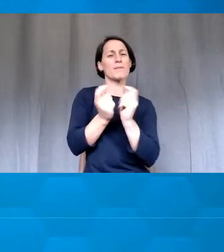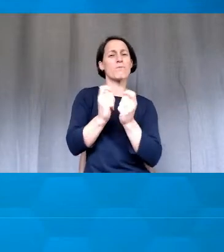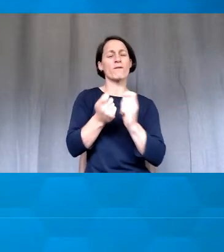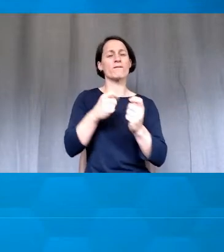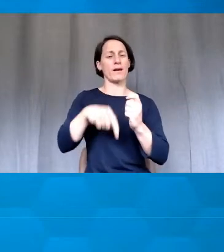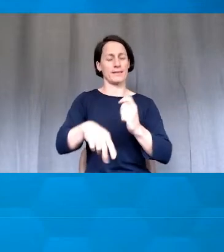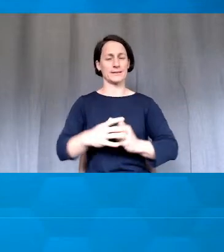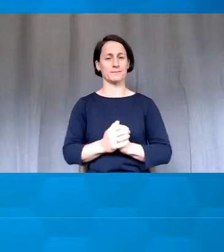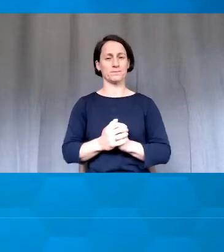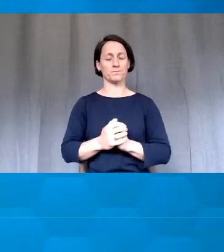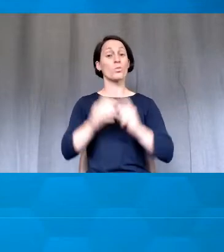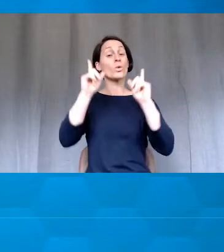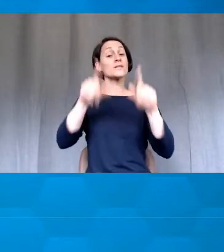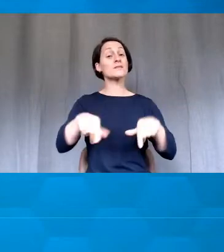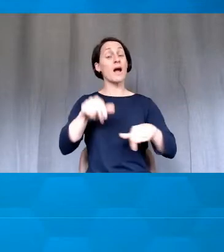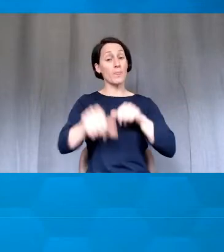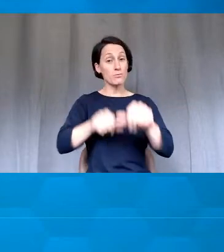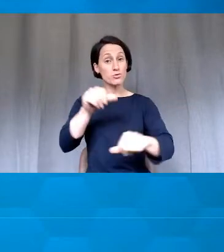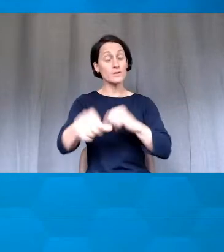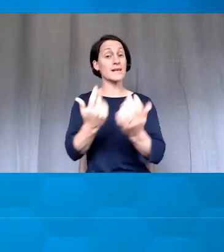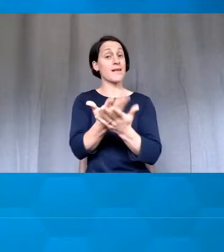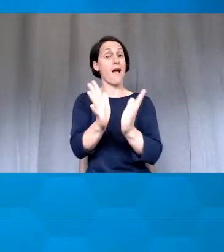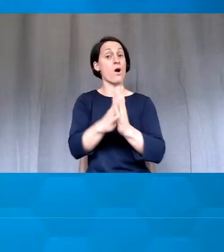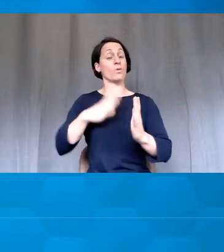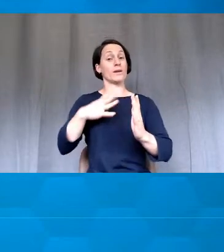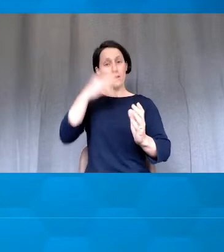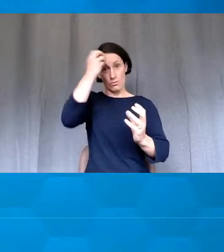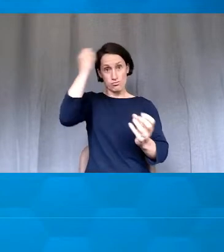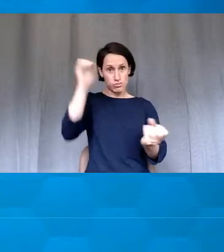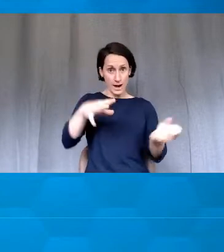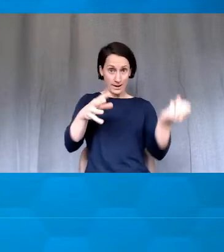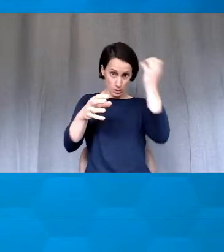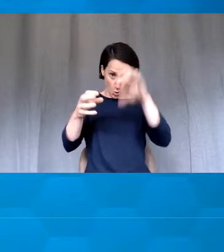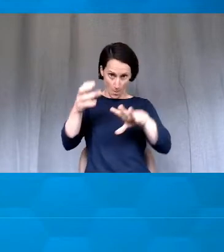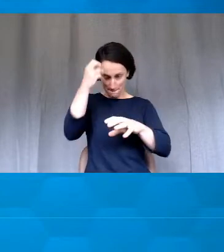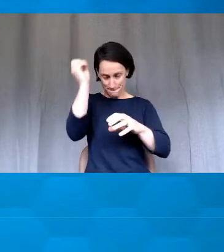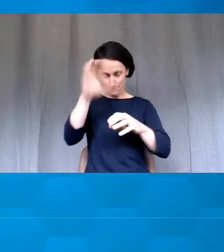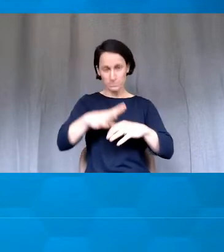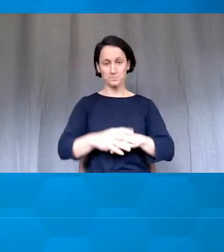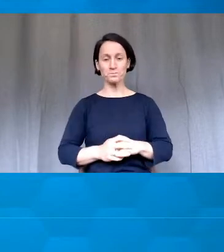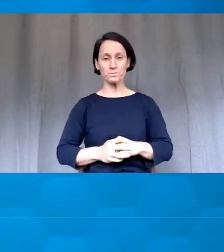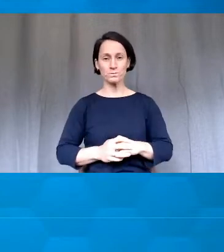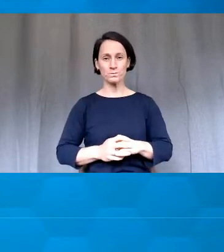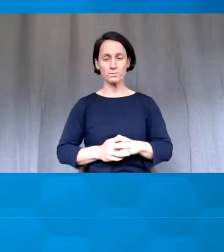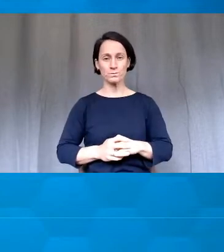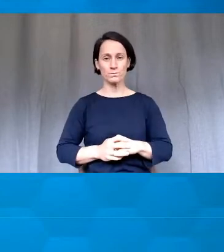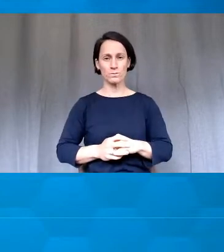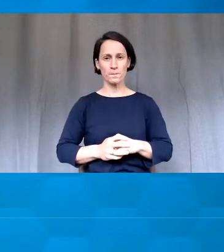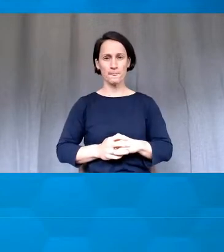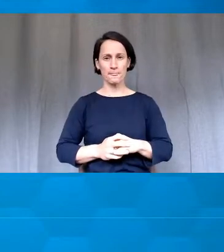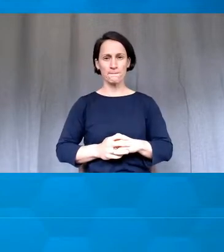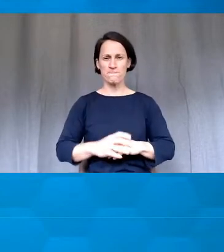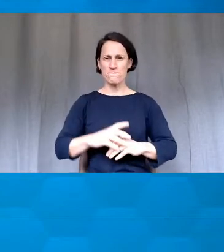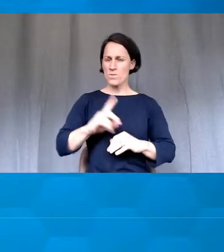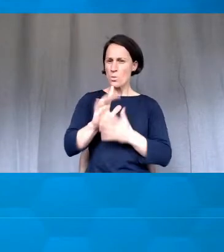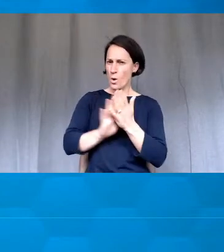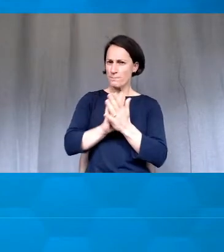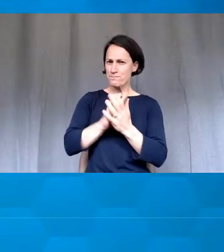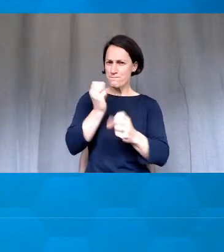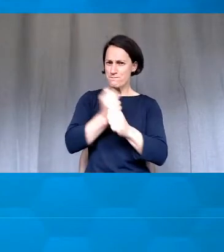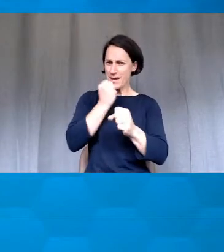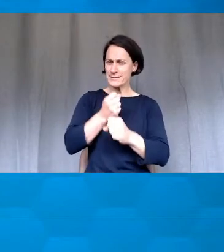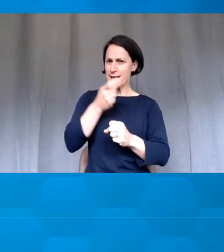brainstorm. What is some written appreciative feedback? What makes some written appreciative feedback particularly